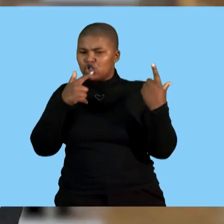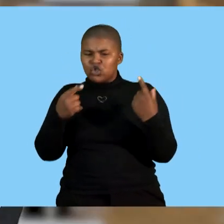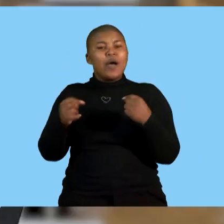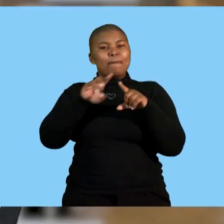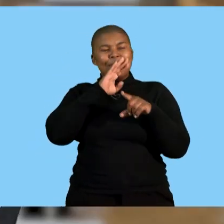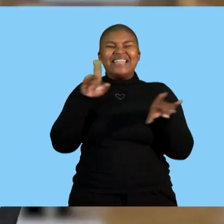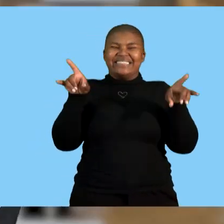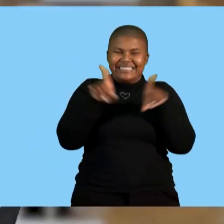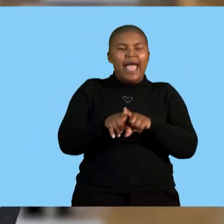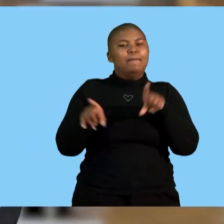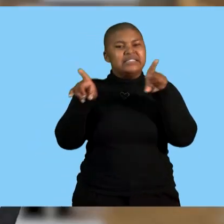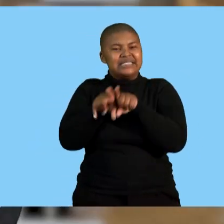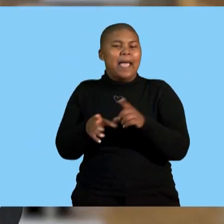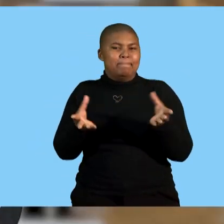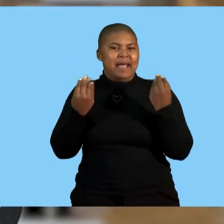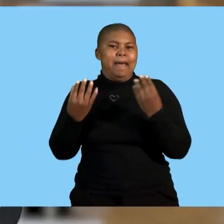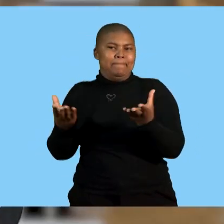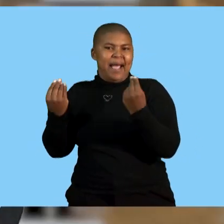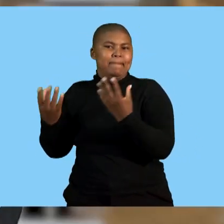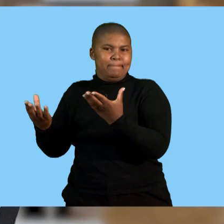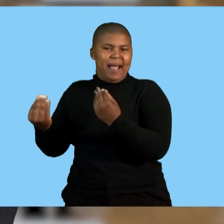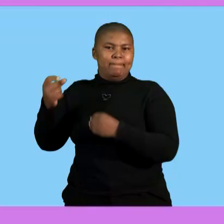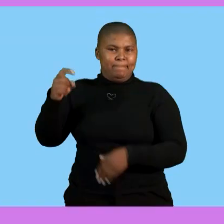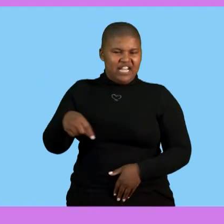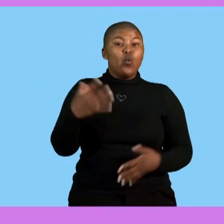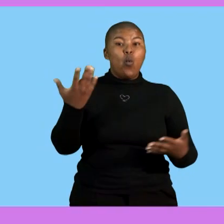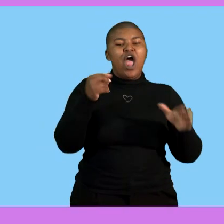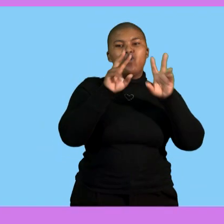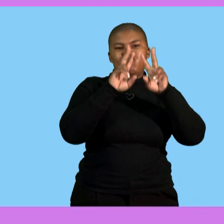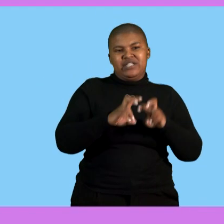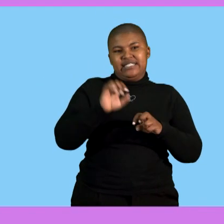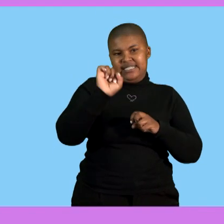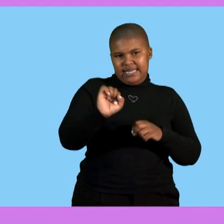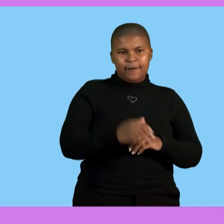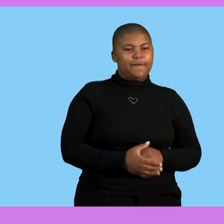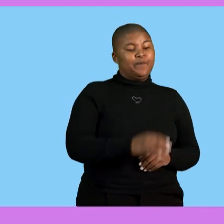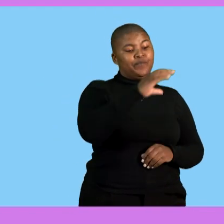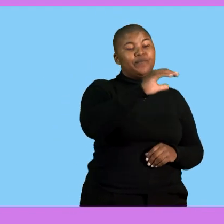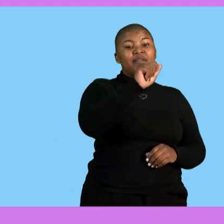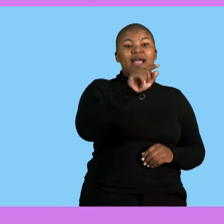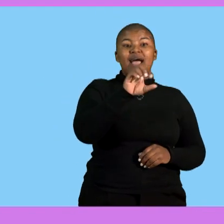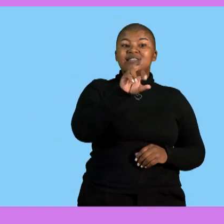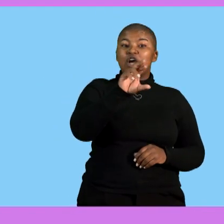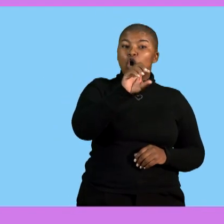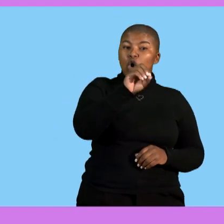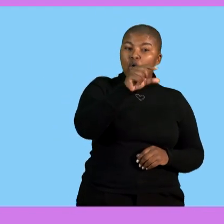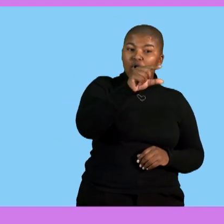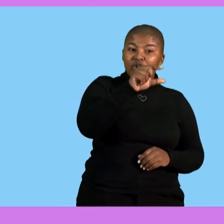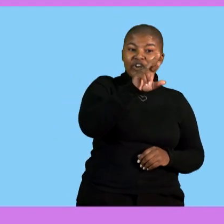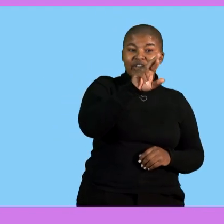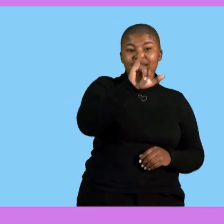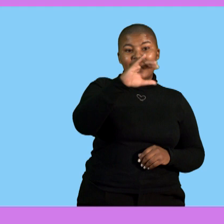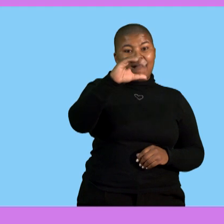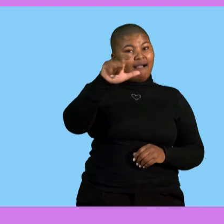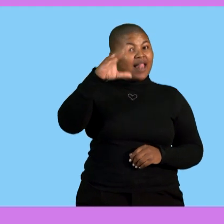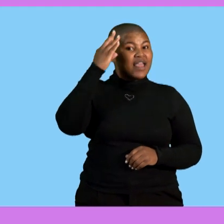results for every participant in your research. Then we have categorical data. It's grouping data into classes and